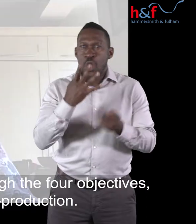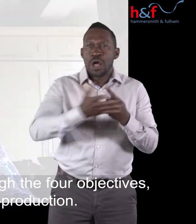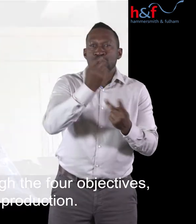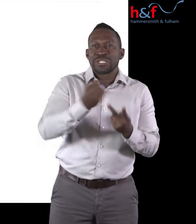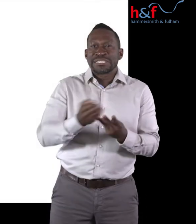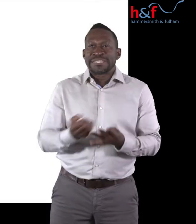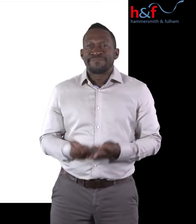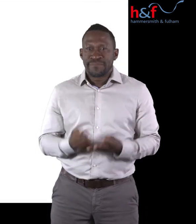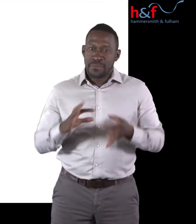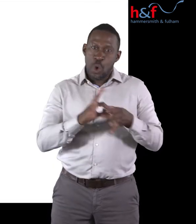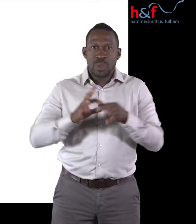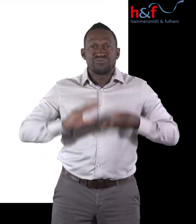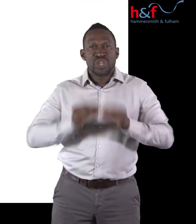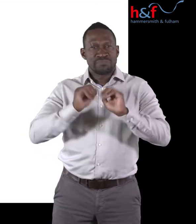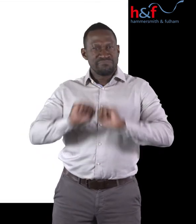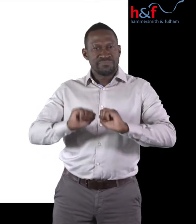-production.